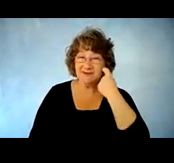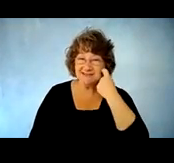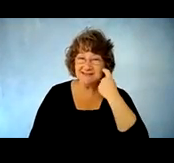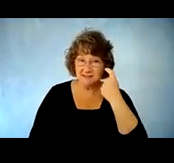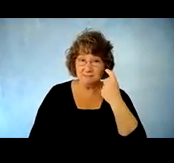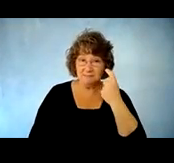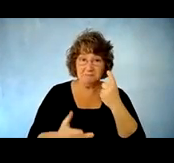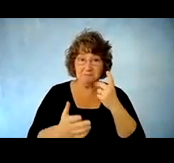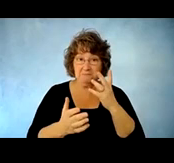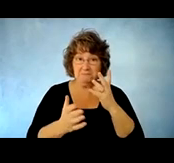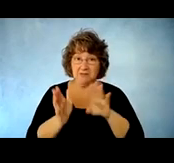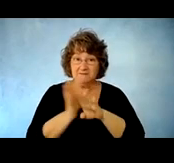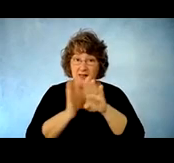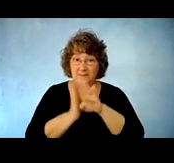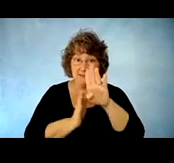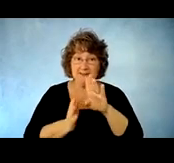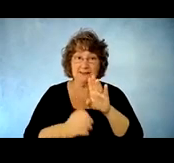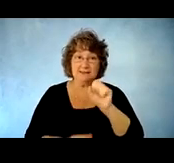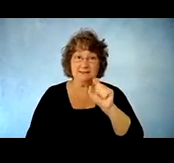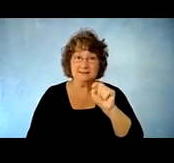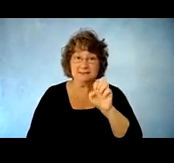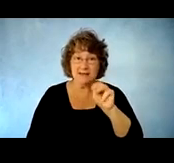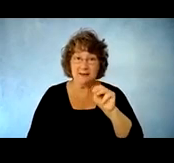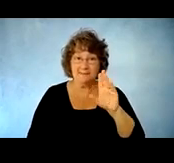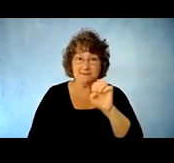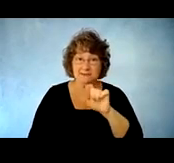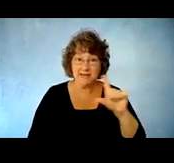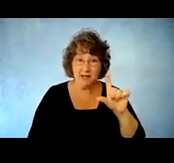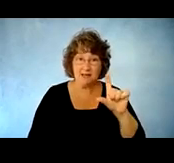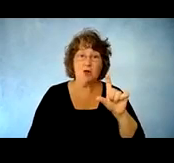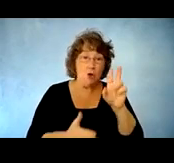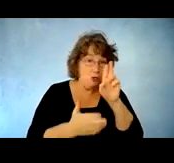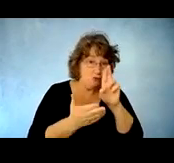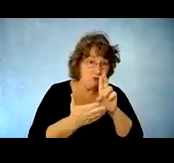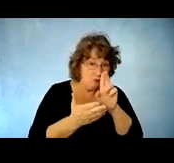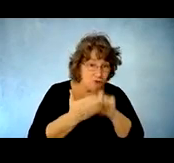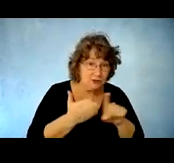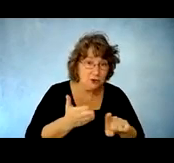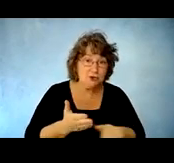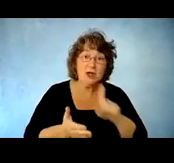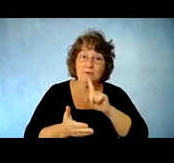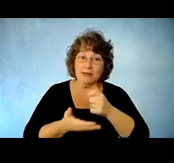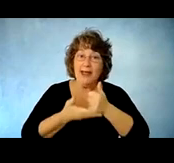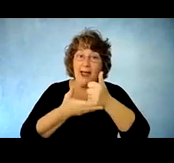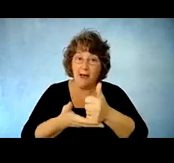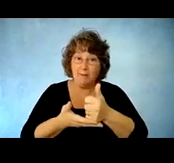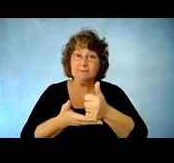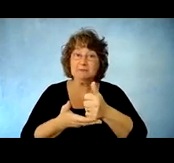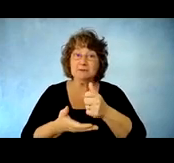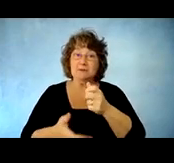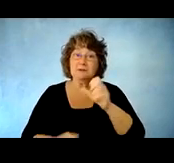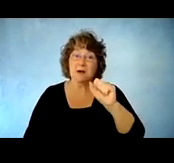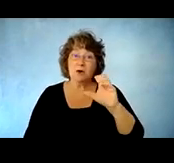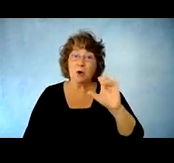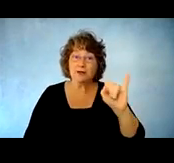and crispr that could lead to breakthroughs in spinal cord injury repair sure sure so you